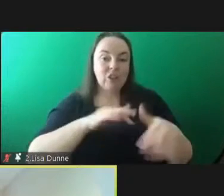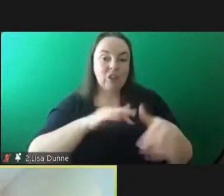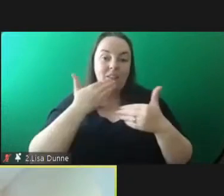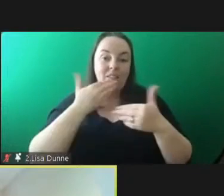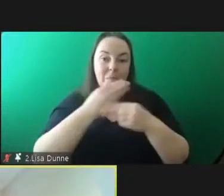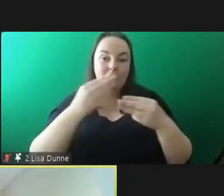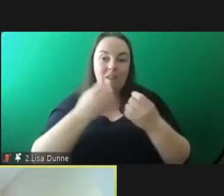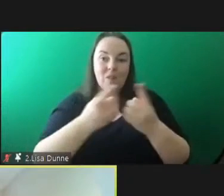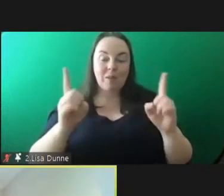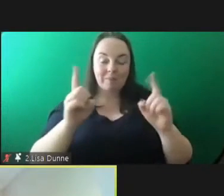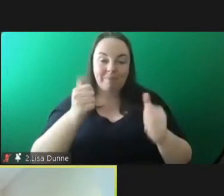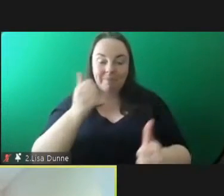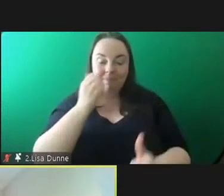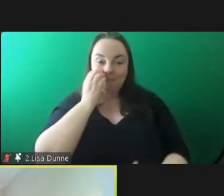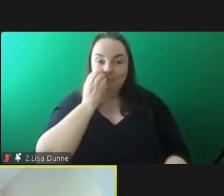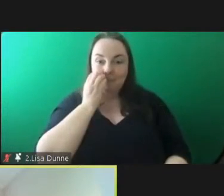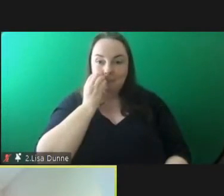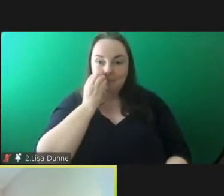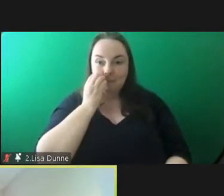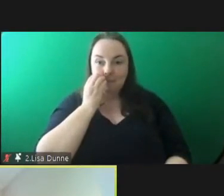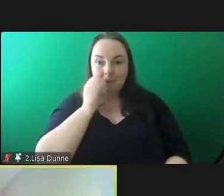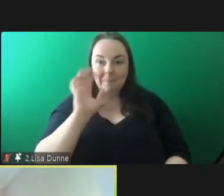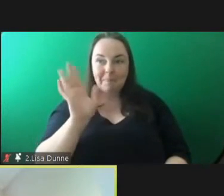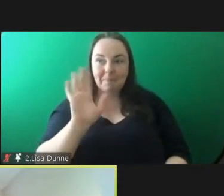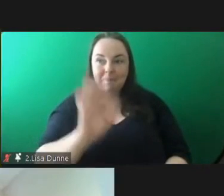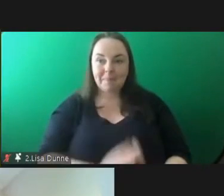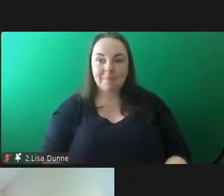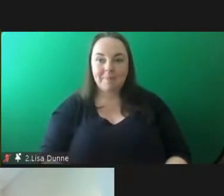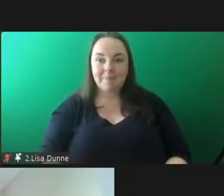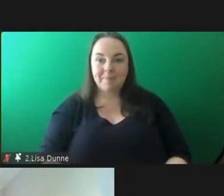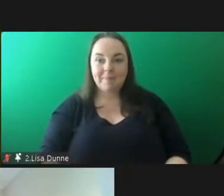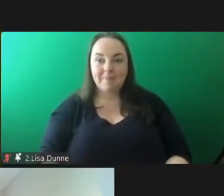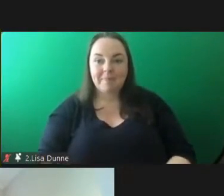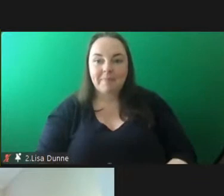much to everybody and uh take care bye bye bye bye